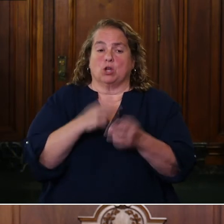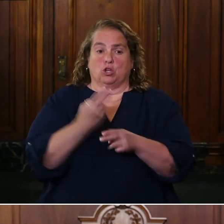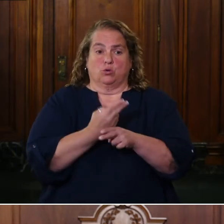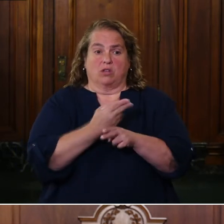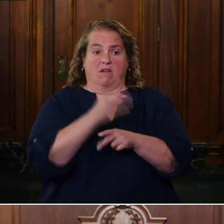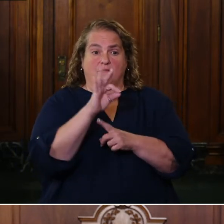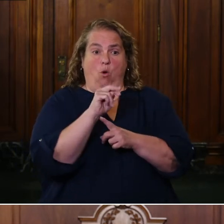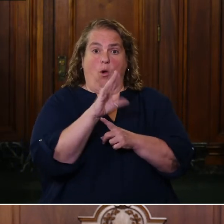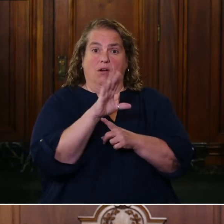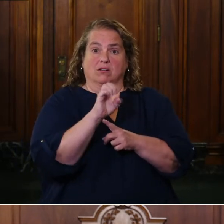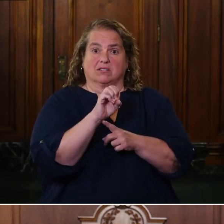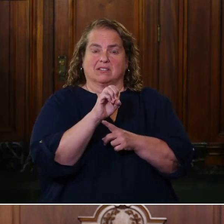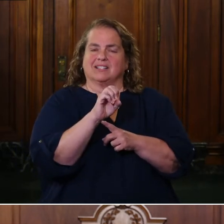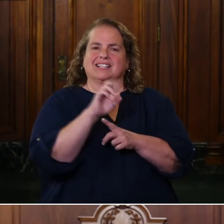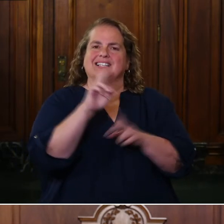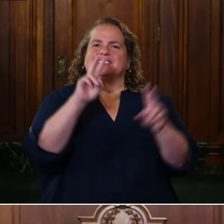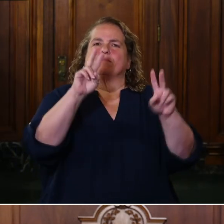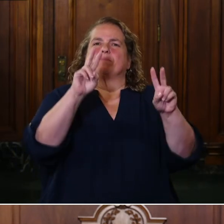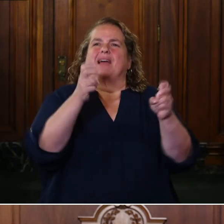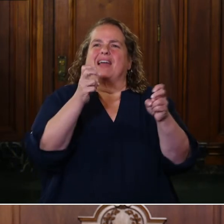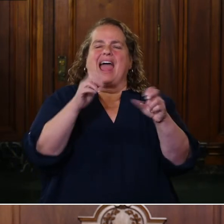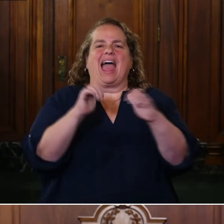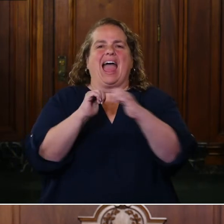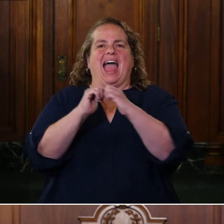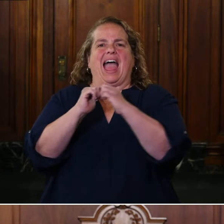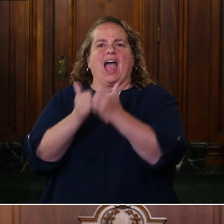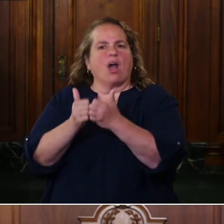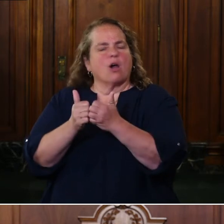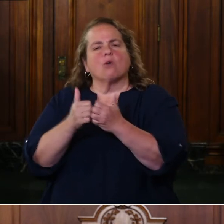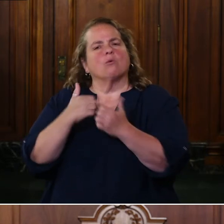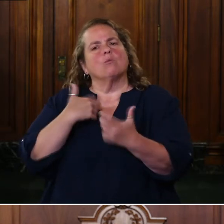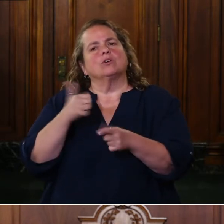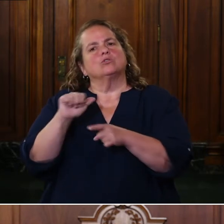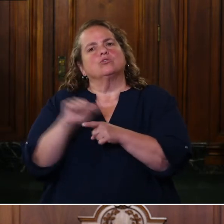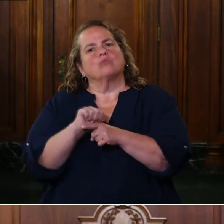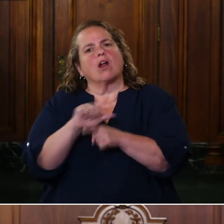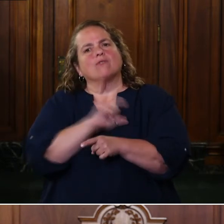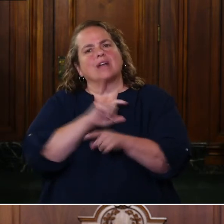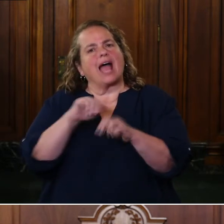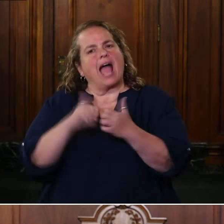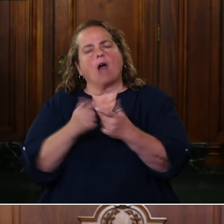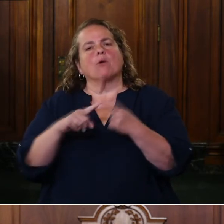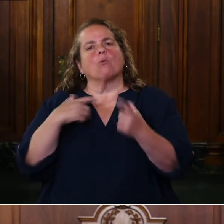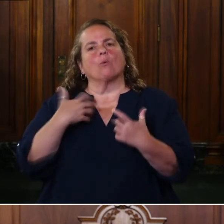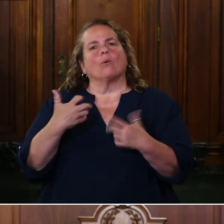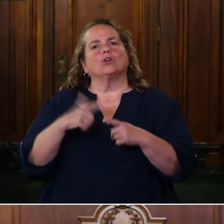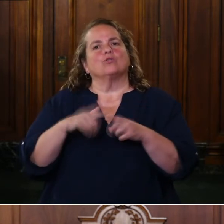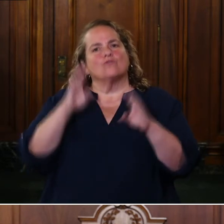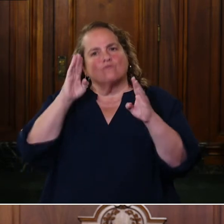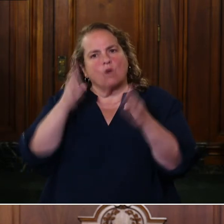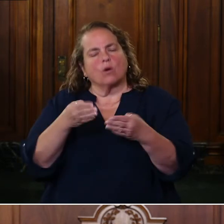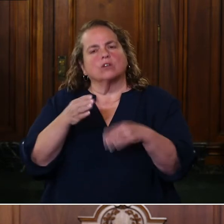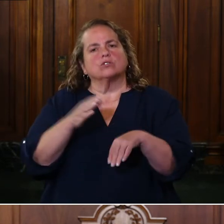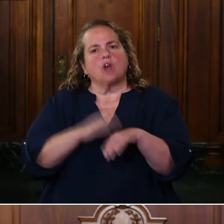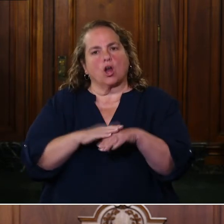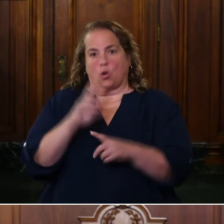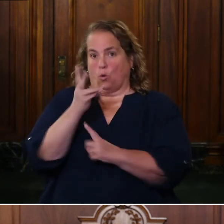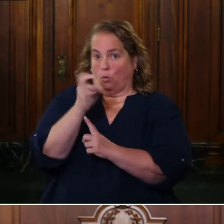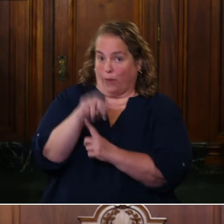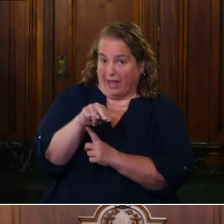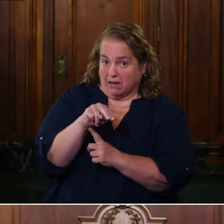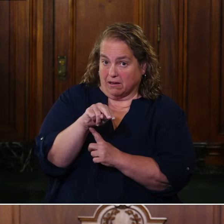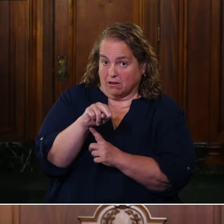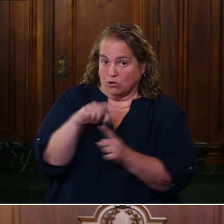more or less a how. And we trained officers on how to do it. Well, we're going to focus a lot more on the when